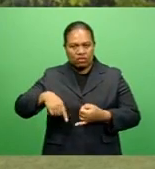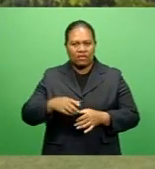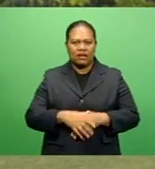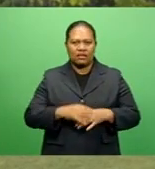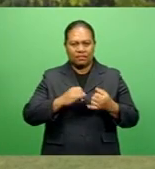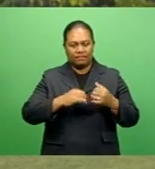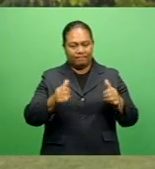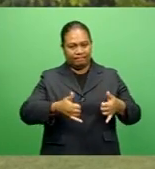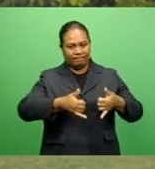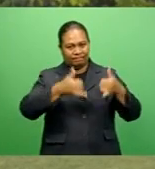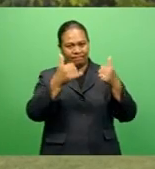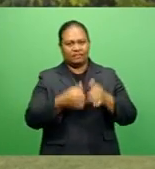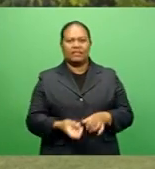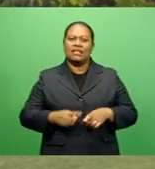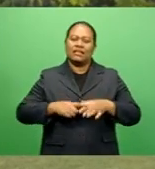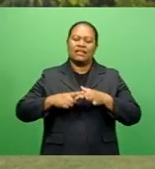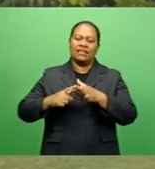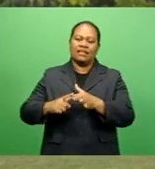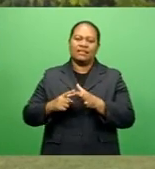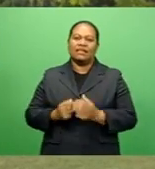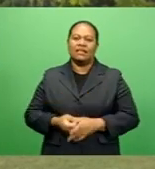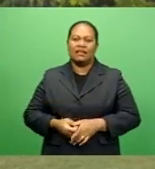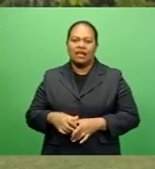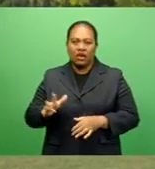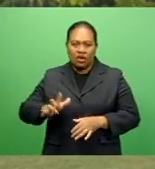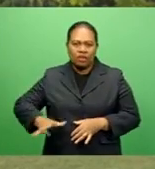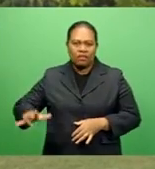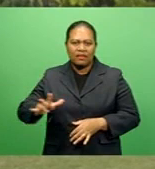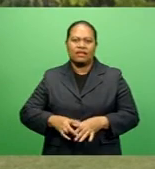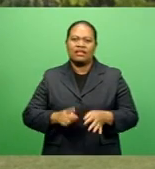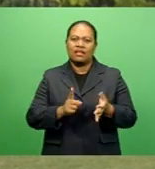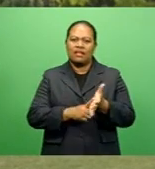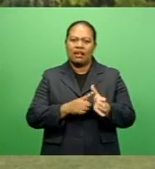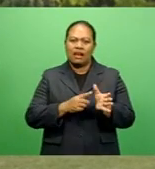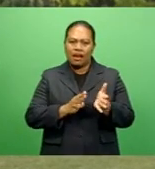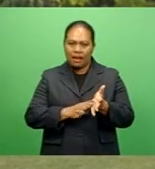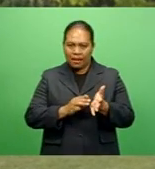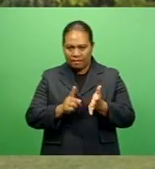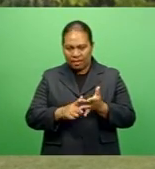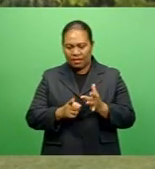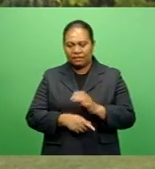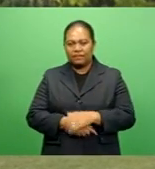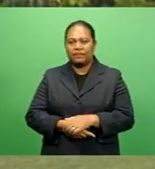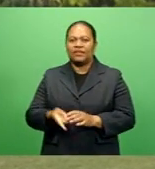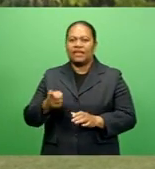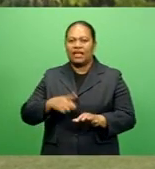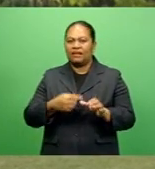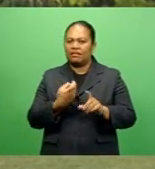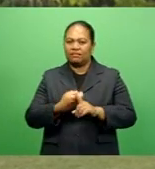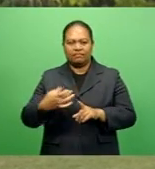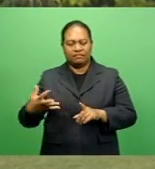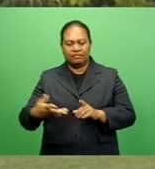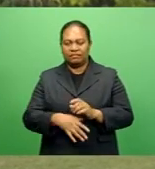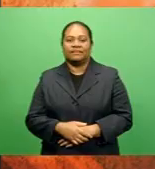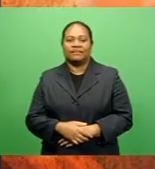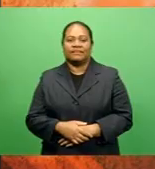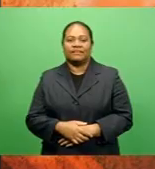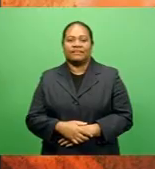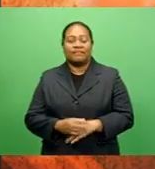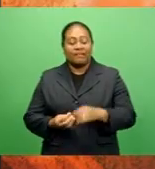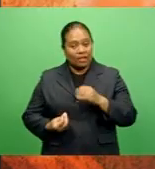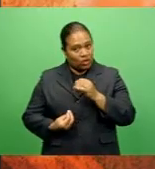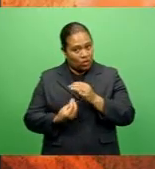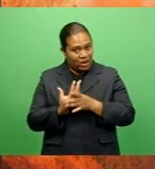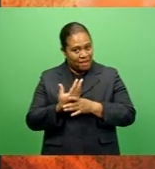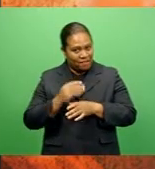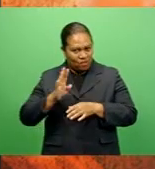This includes Eastern Saints, Lomaiviti Black, Lame Rugby and Kalekana. Karle Nitavi, FBC Sports. Growing